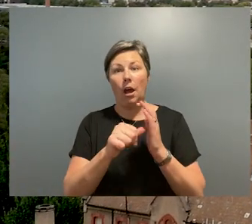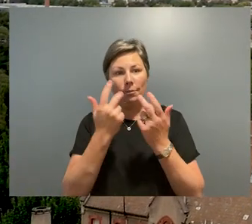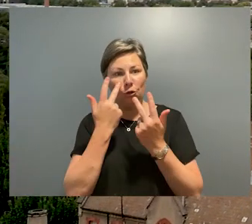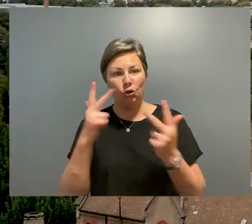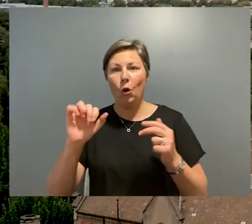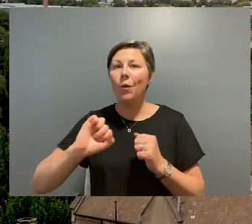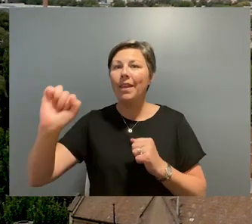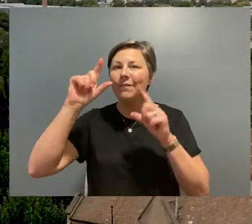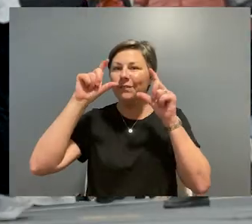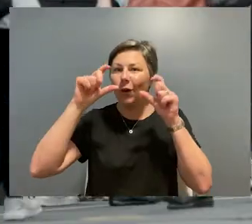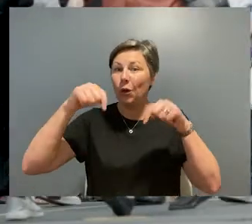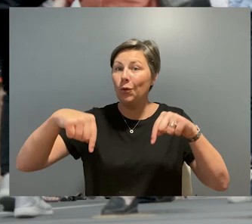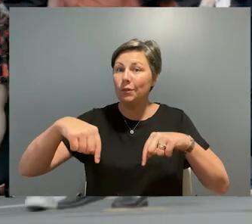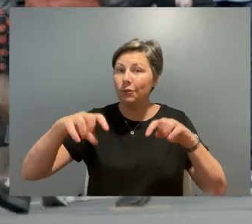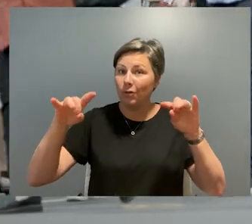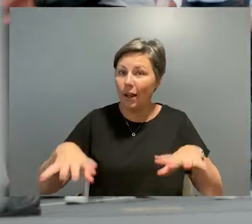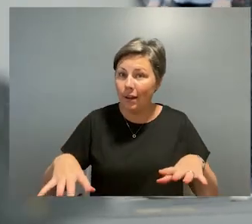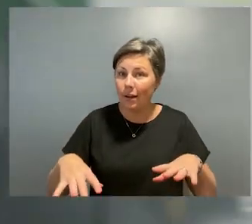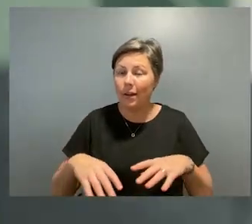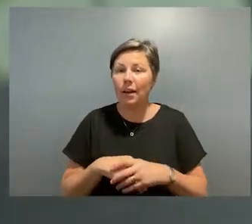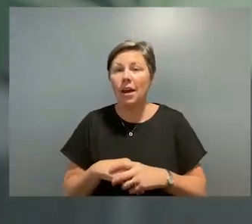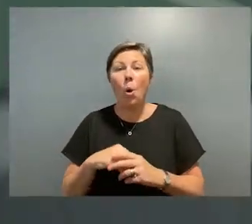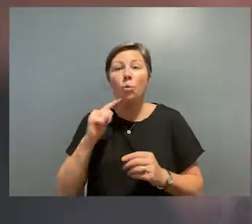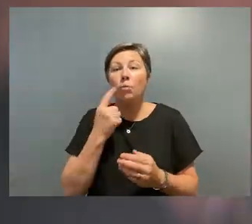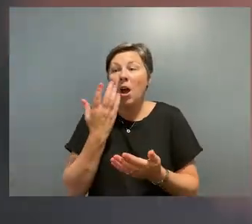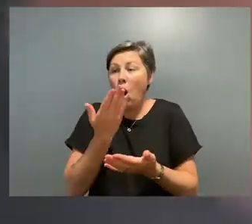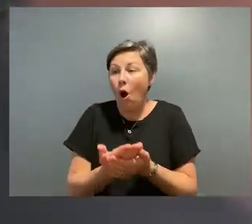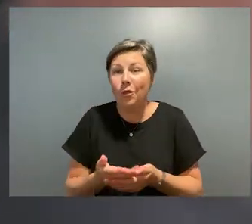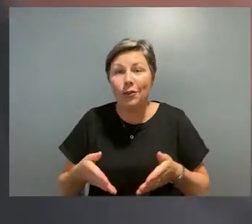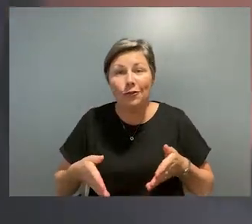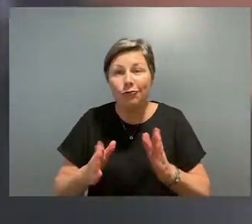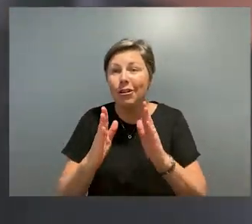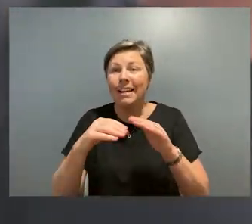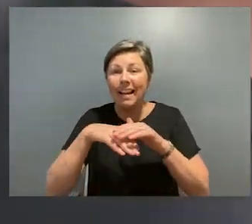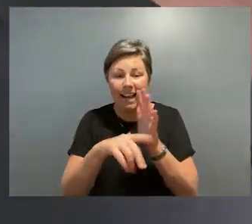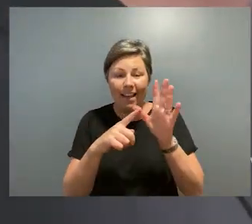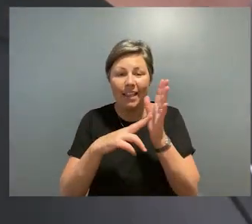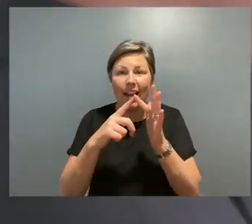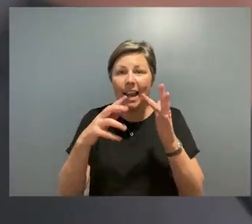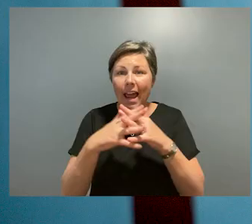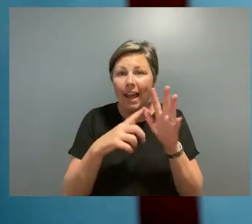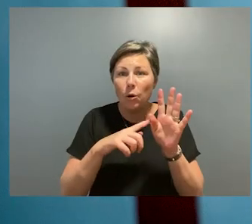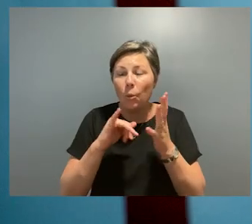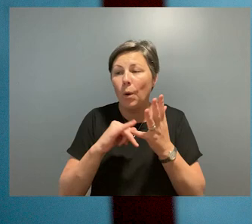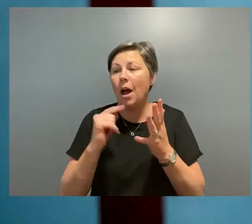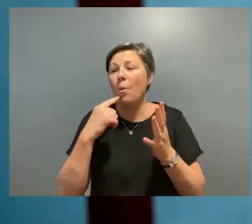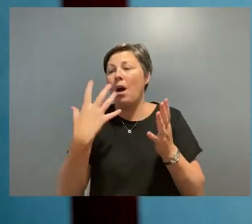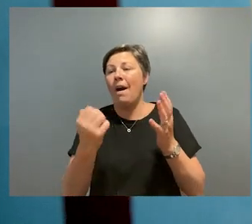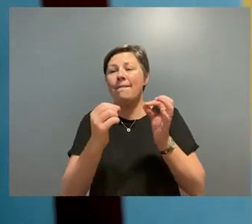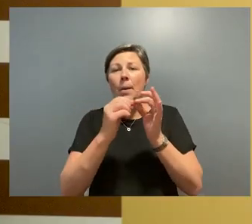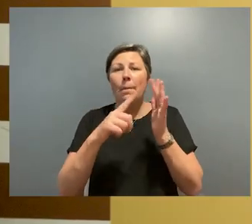a festival of exploration we are bringing photography to melbourne streets and laneways with works installed on sculptural installations